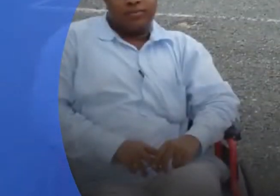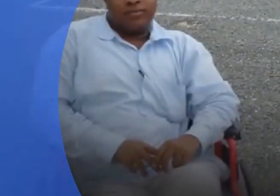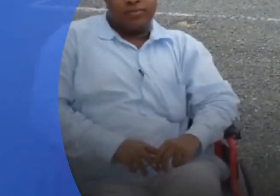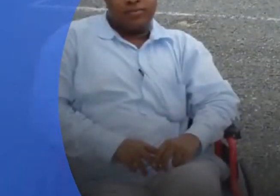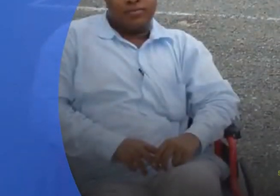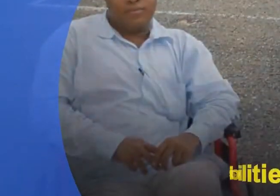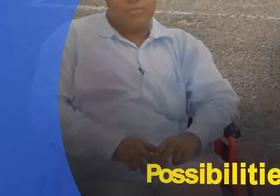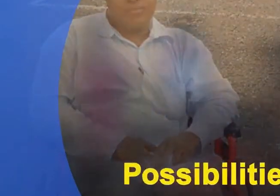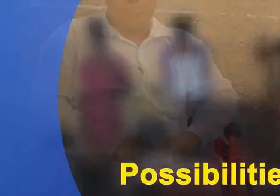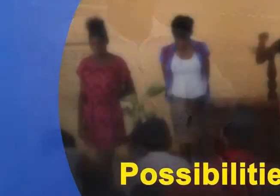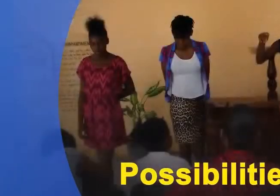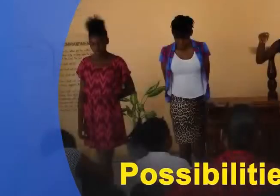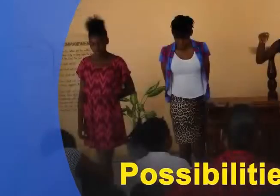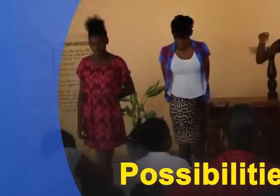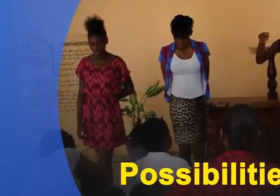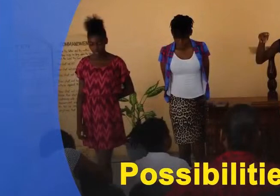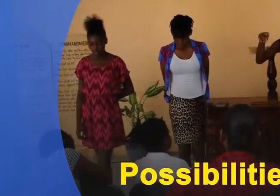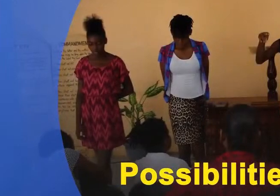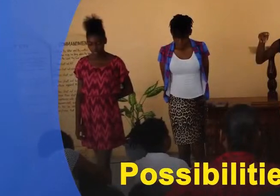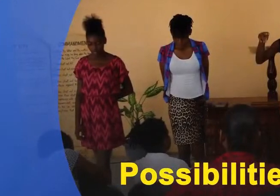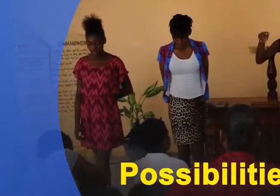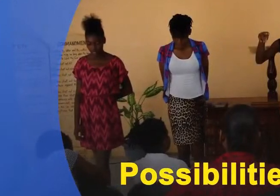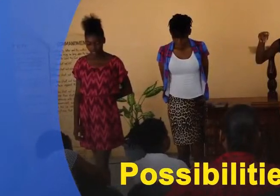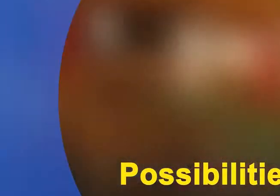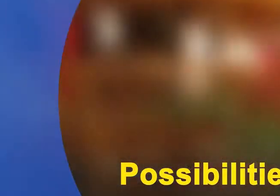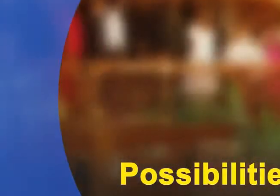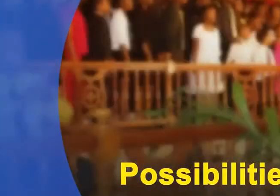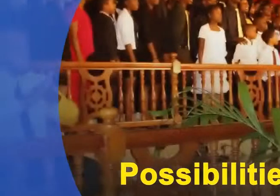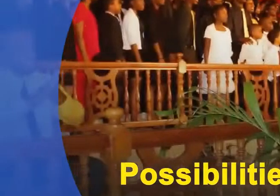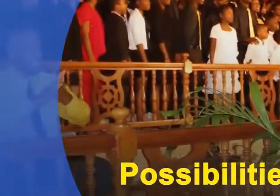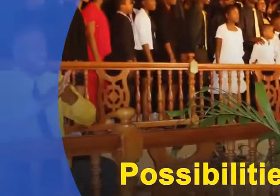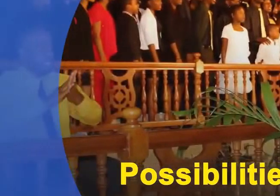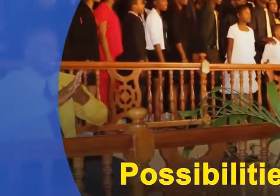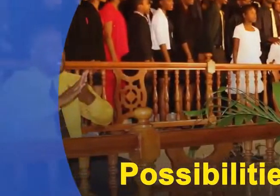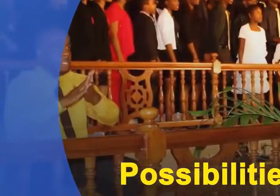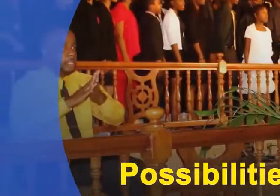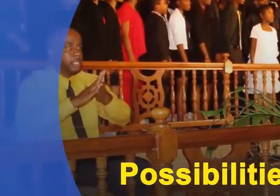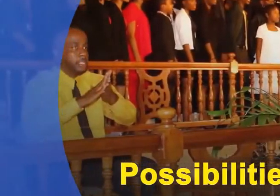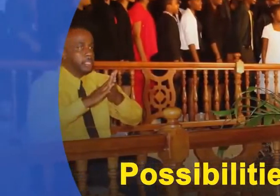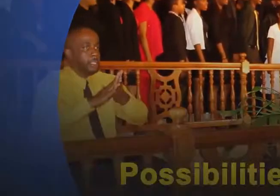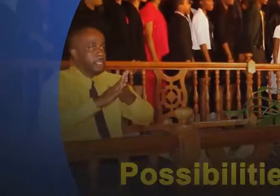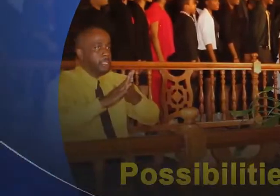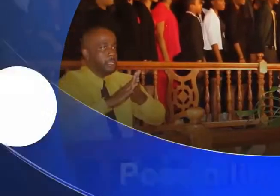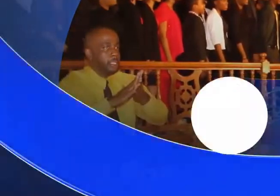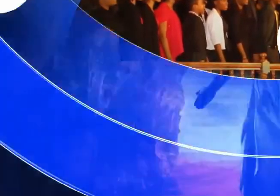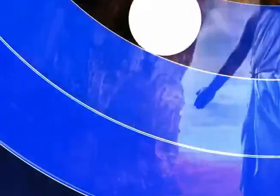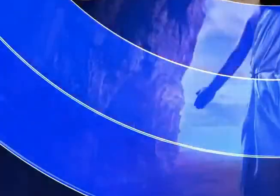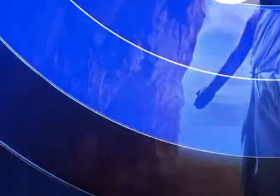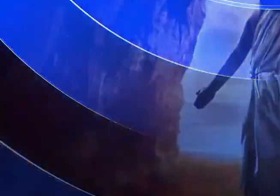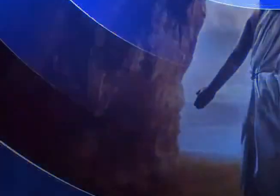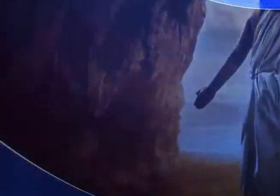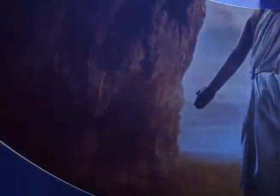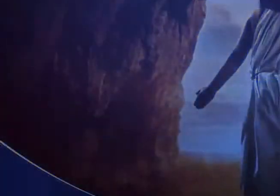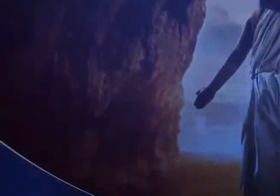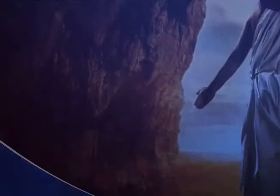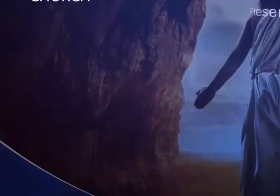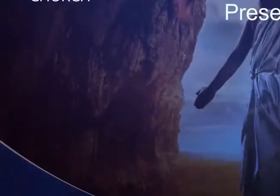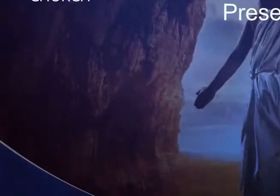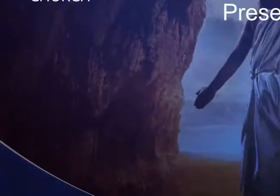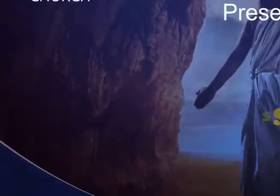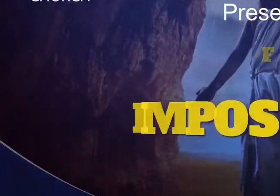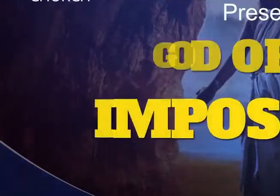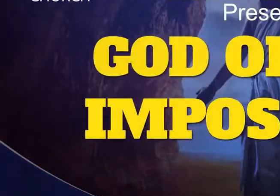I am a promise. I am a possibility. I am a promise with a capital